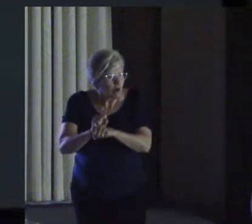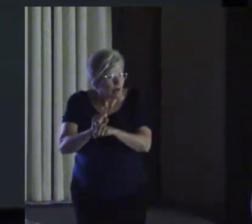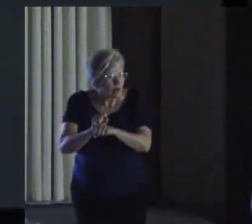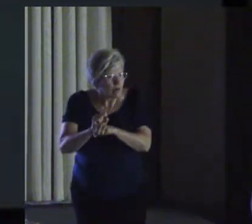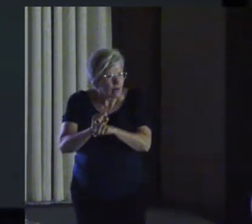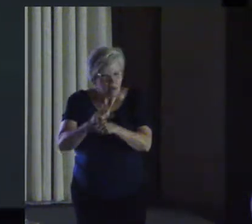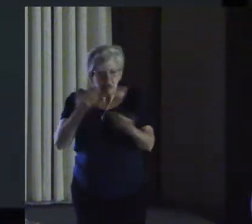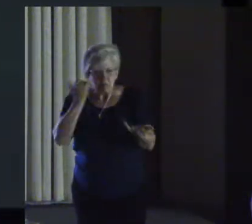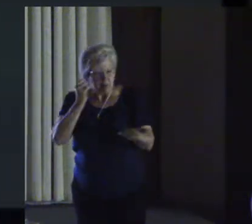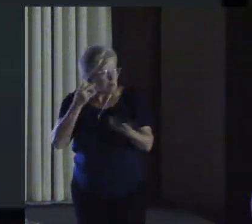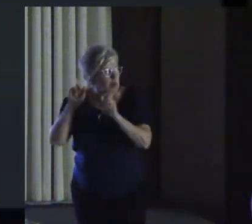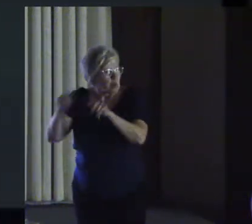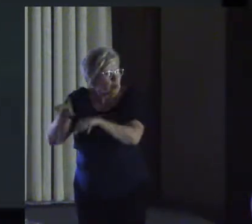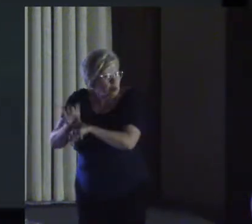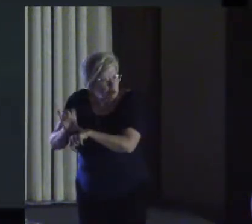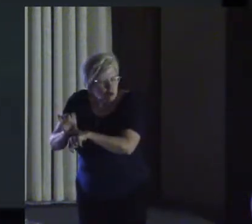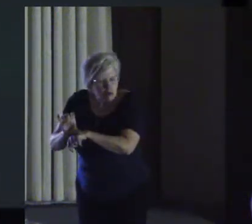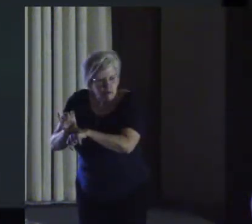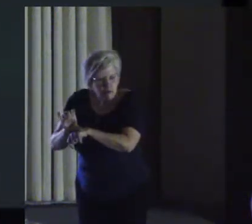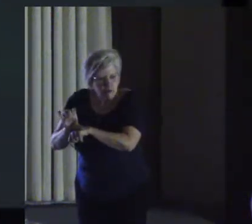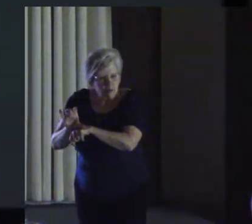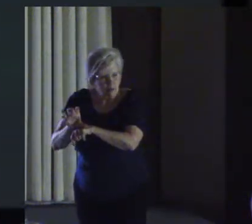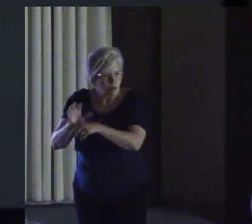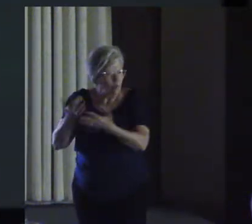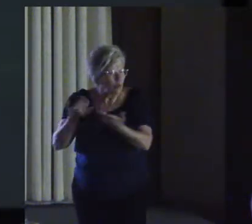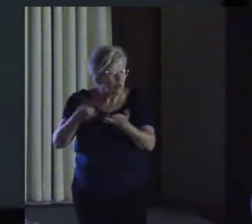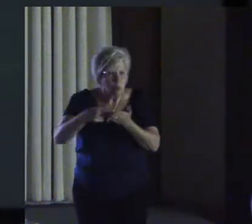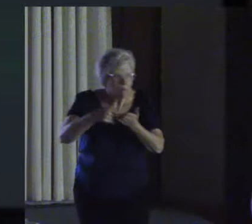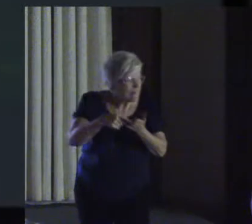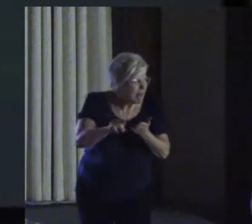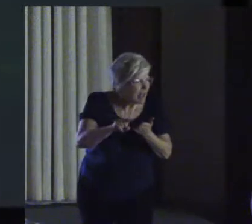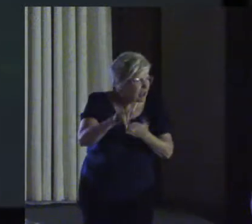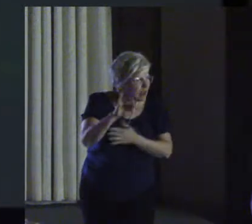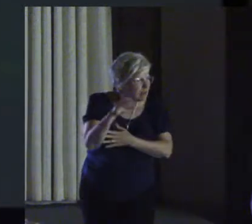When you go to church. When you pay your taxes.